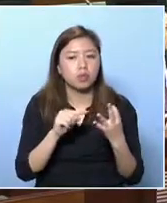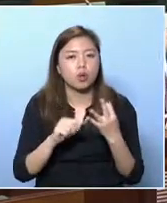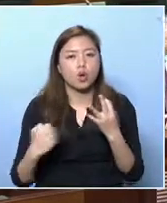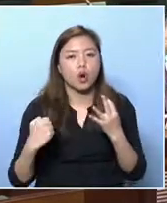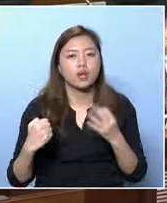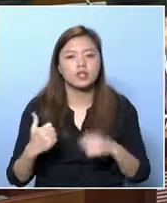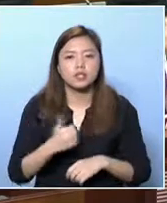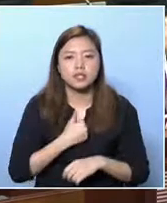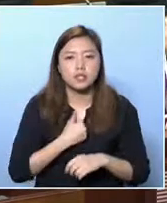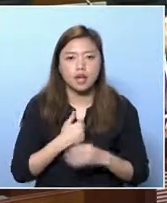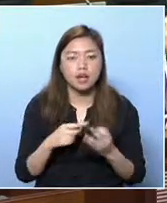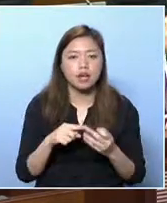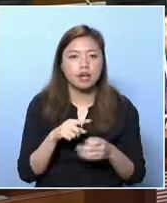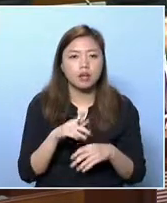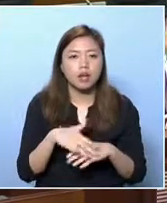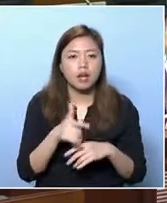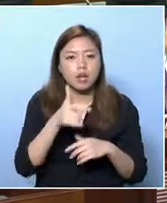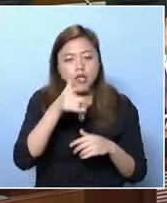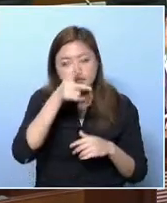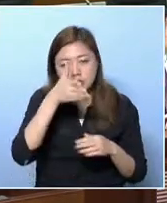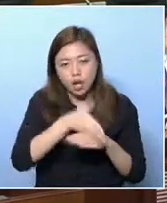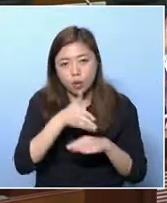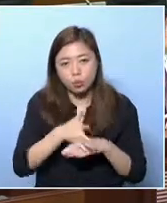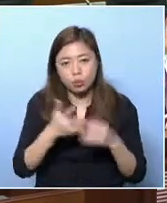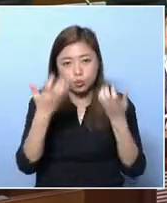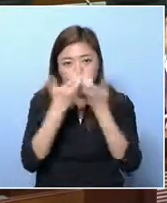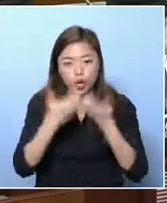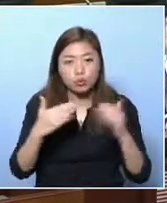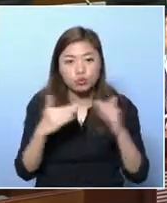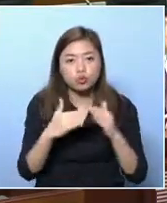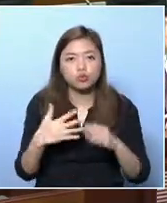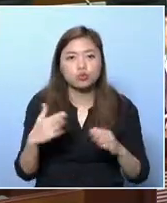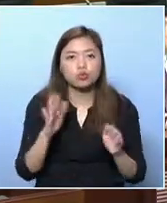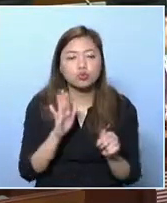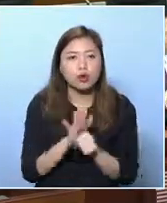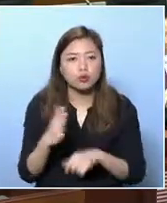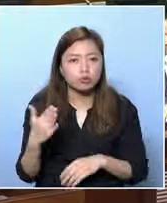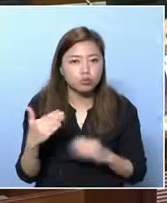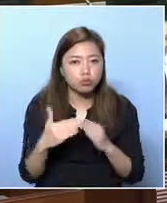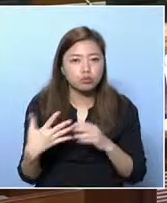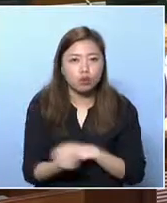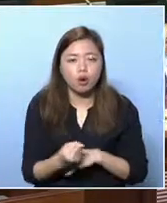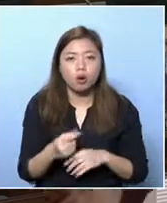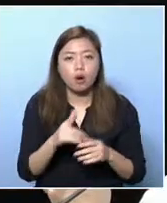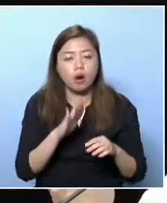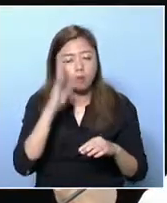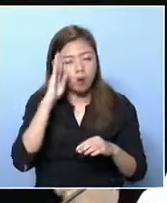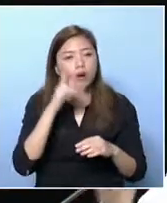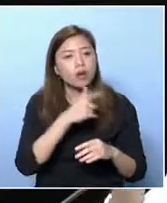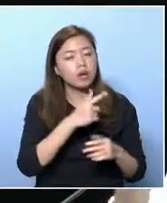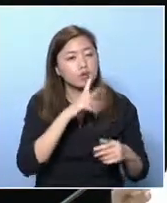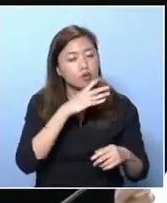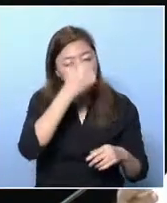population census. Can we ask more focus questions? We have an Assistant